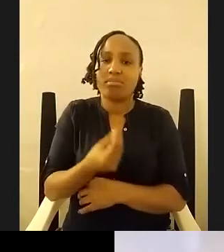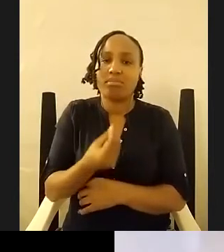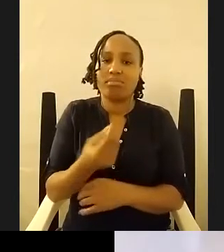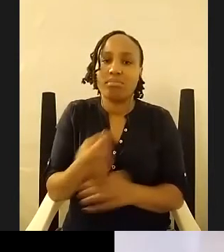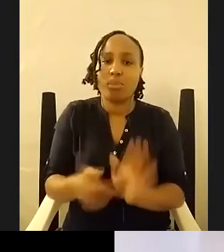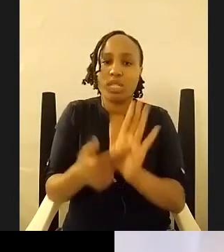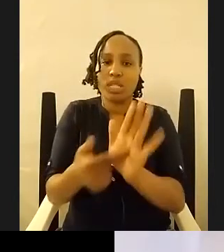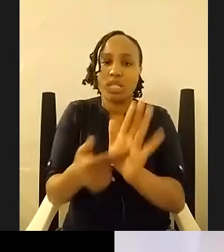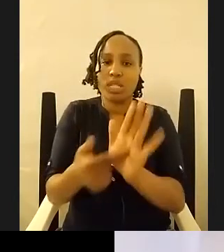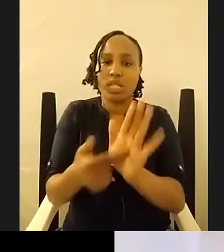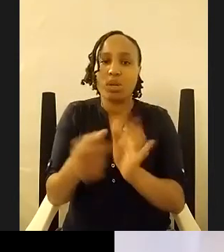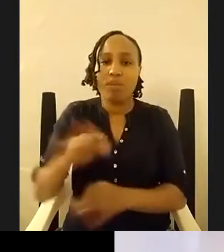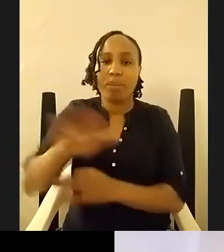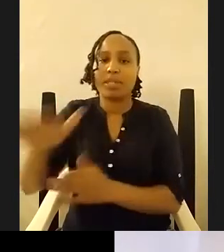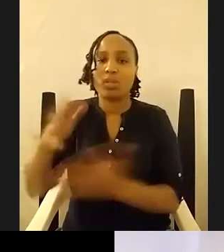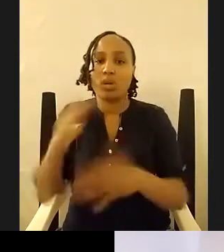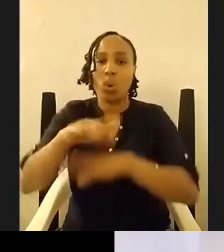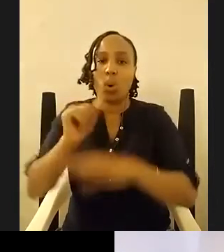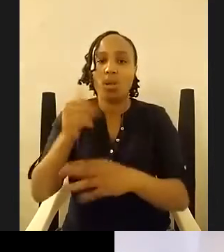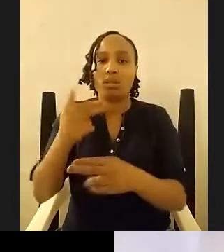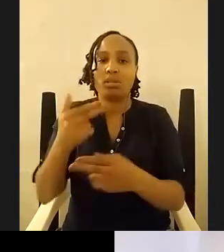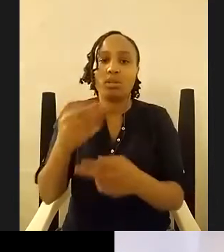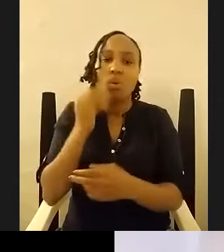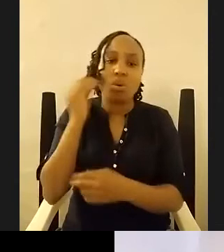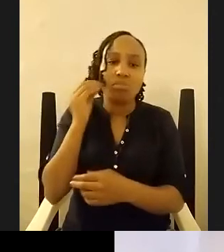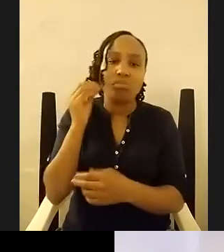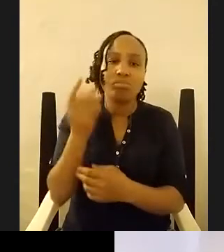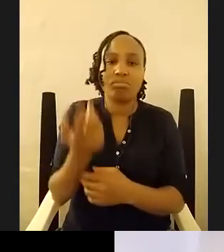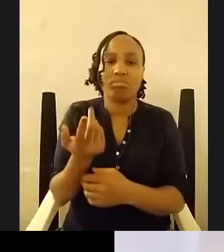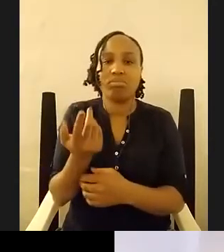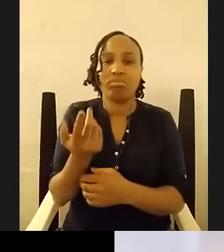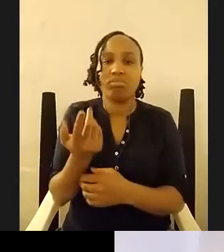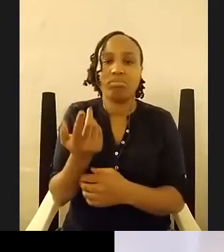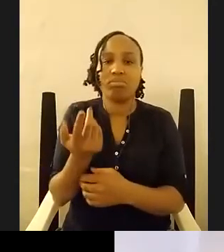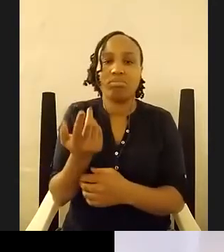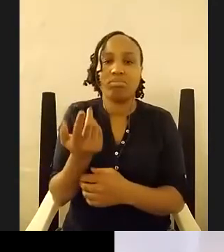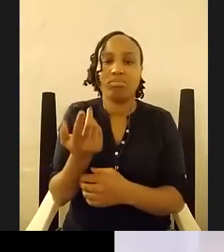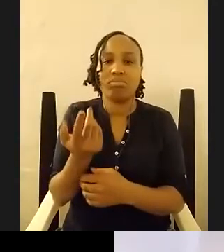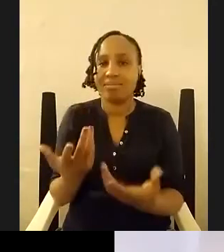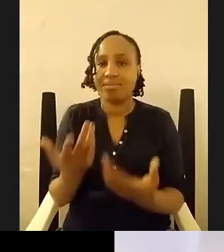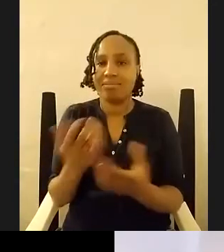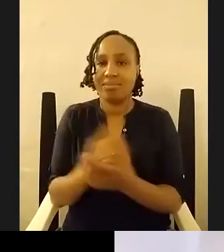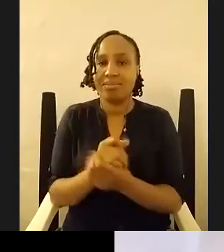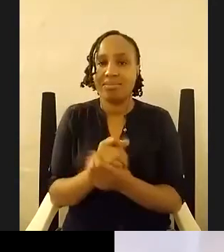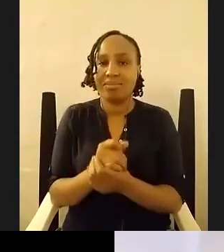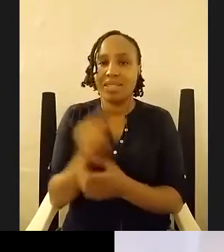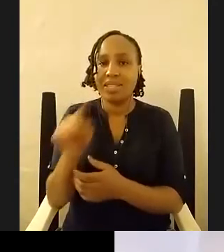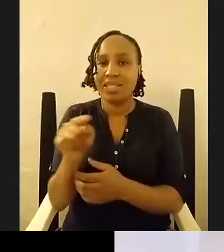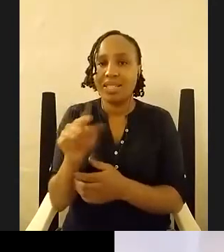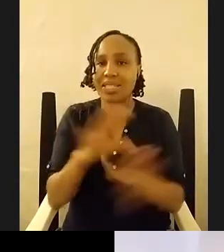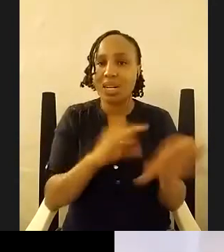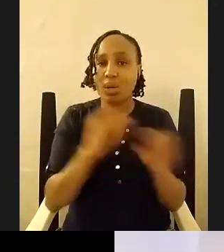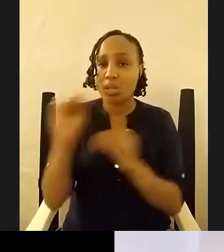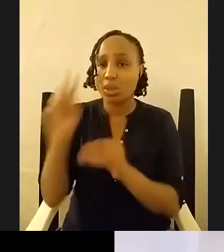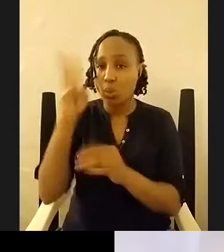whether it's kisumu or nairobi or kenya's or geography how do you think you that this relocation will affect your writing about place and